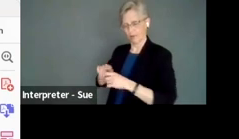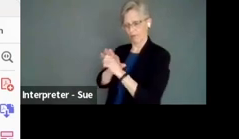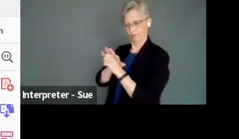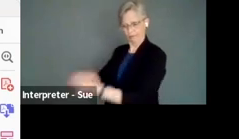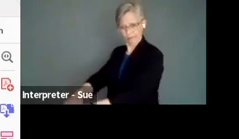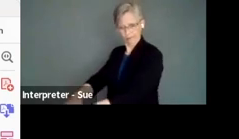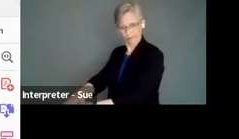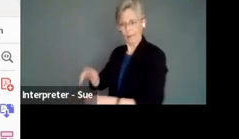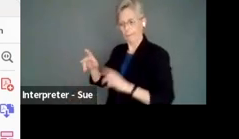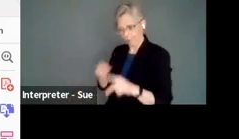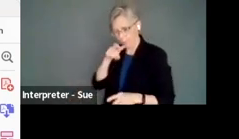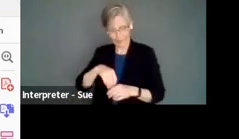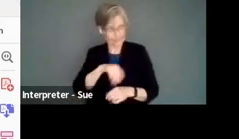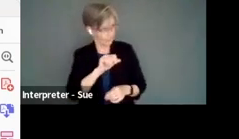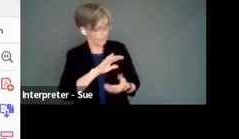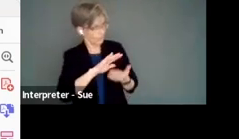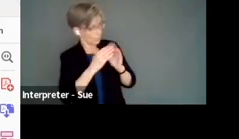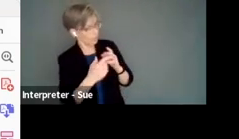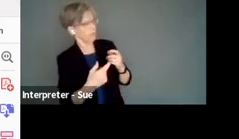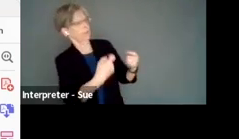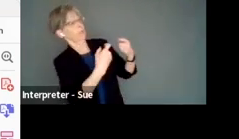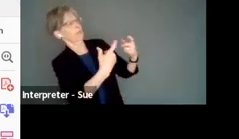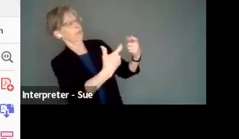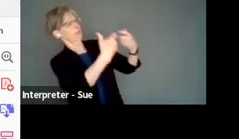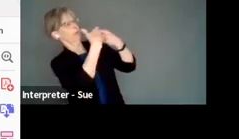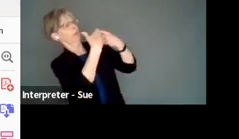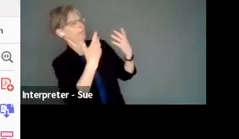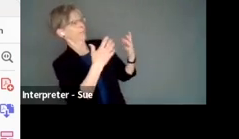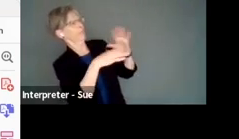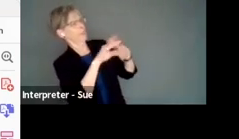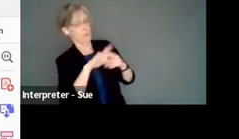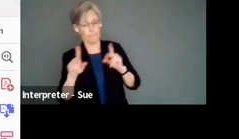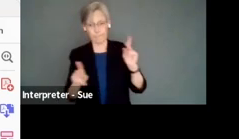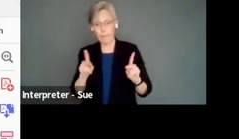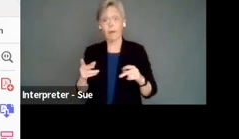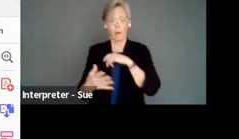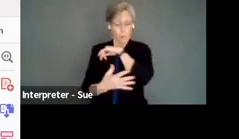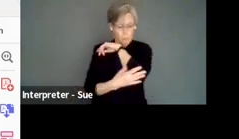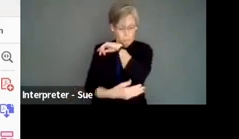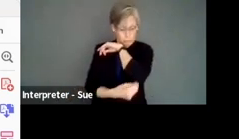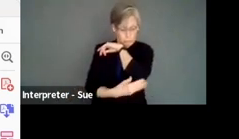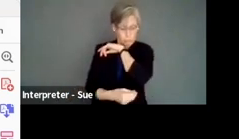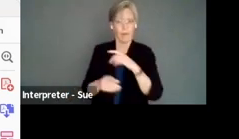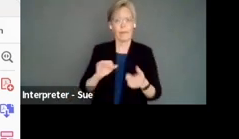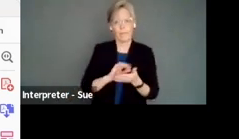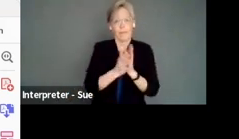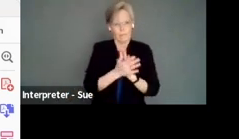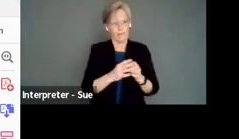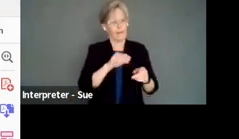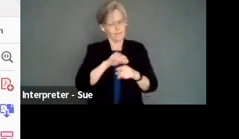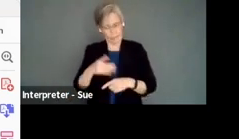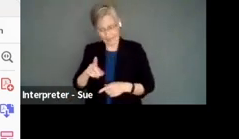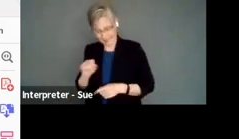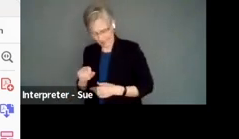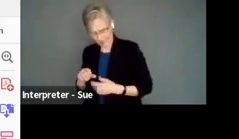peoples within disability communities. And so people can experience poverty, for example, as a form of disable mint. So people who